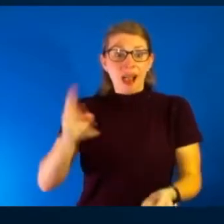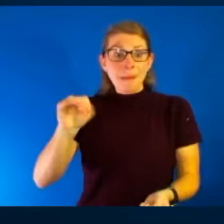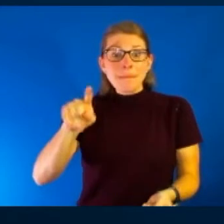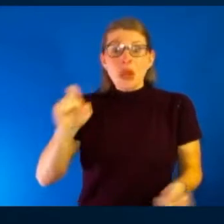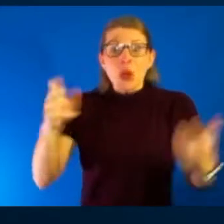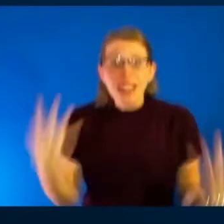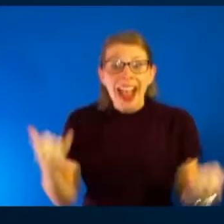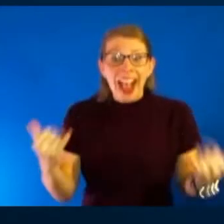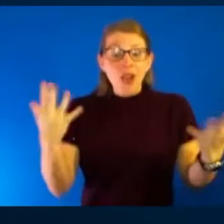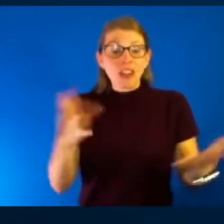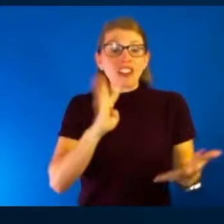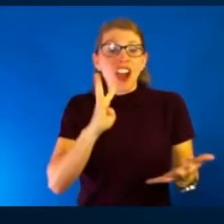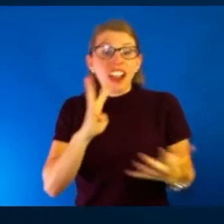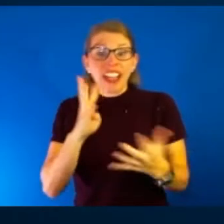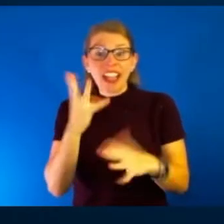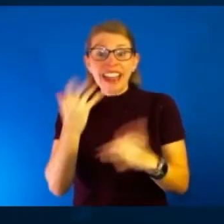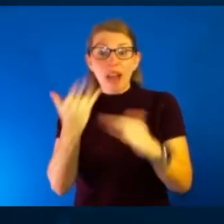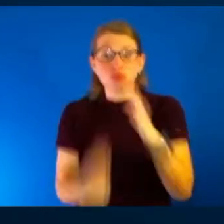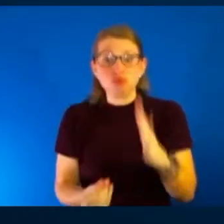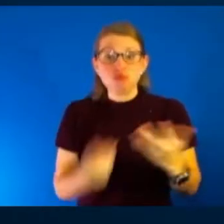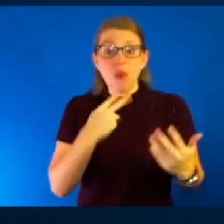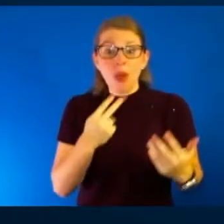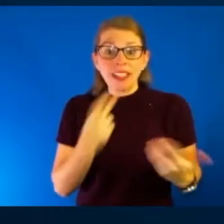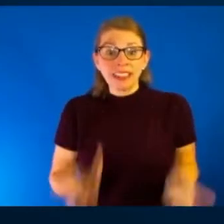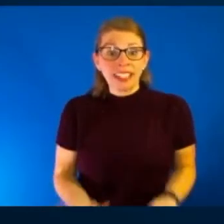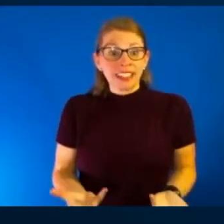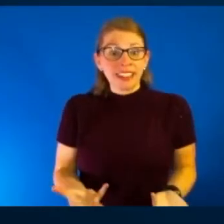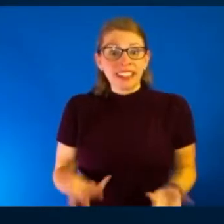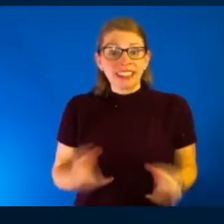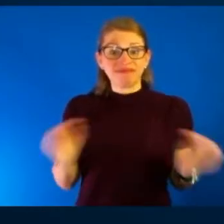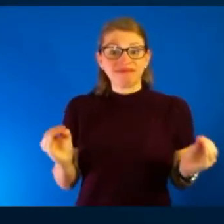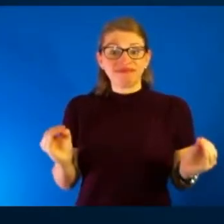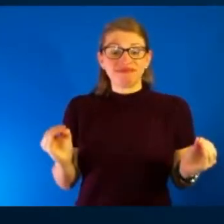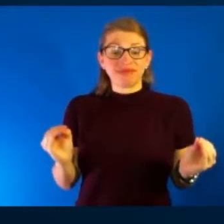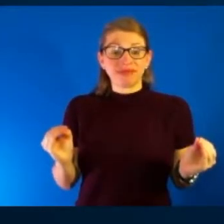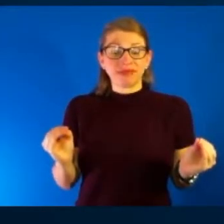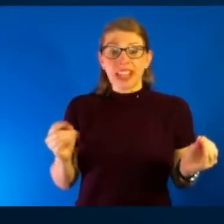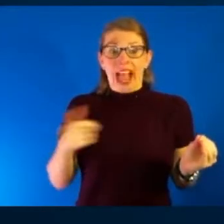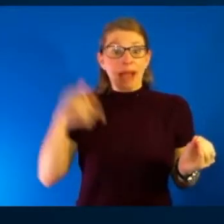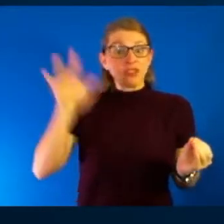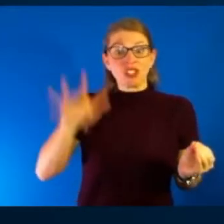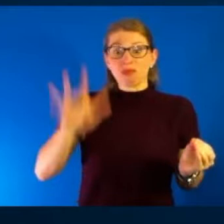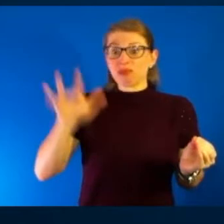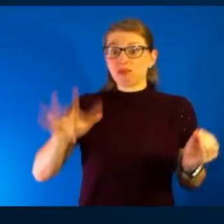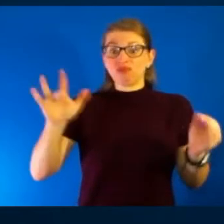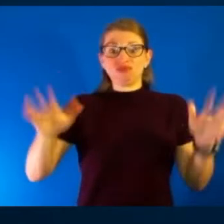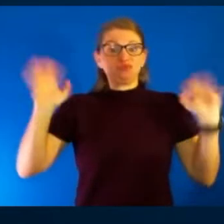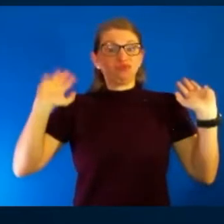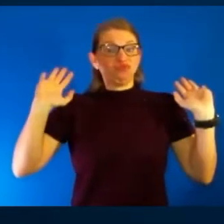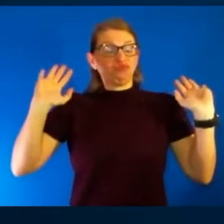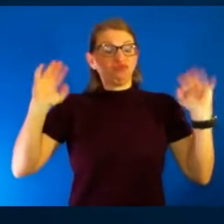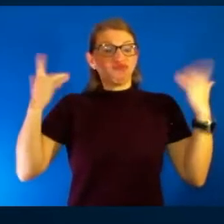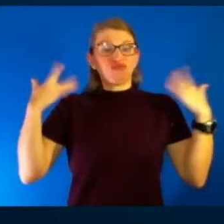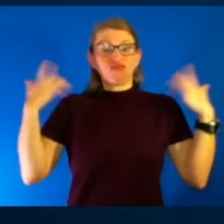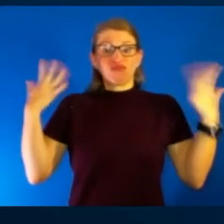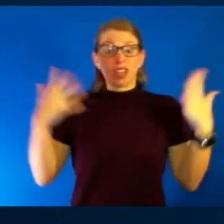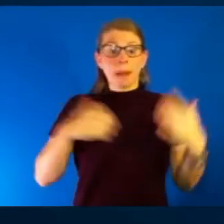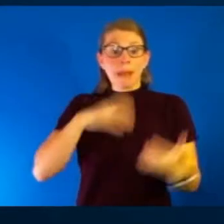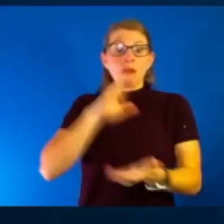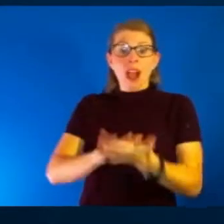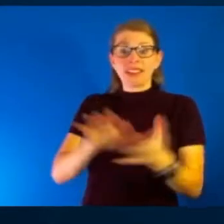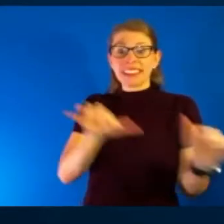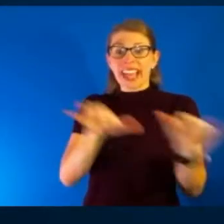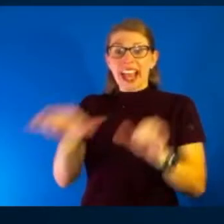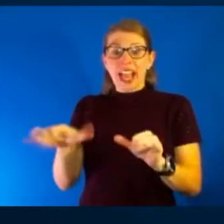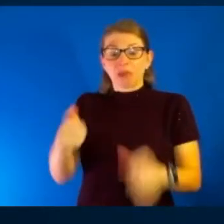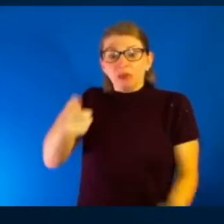you're talking there a minute ago. Nope. I'm just pressing buttons. Okay, good. That's what my wife does. I can't get the channel changer